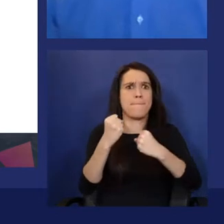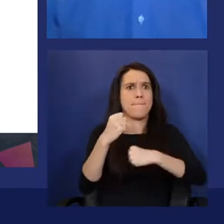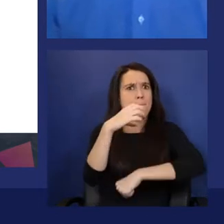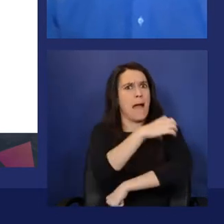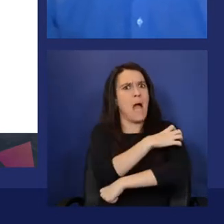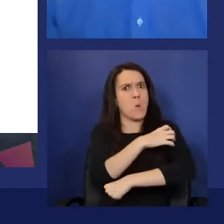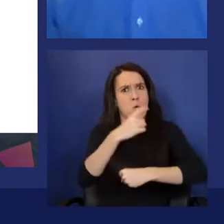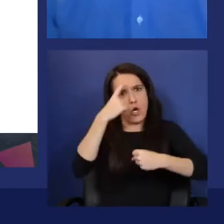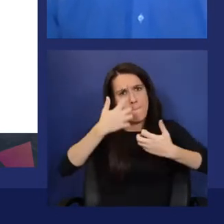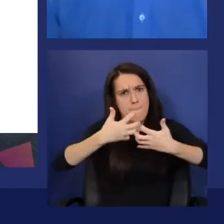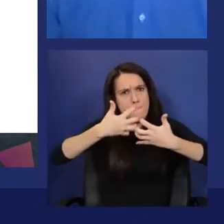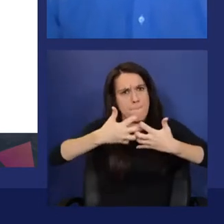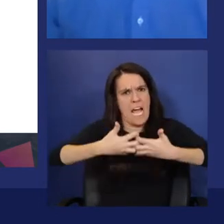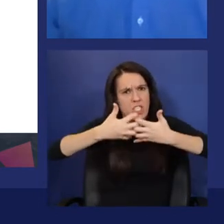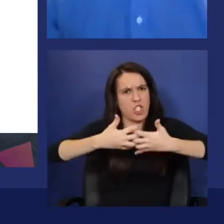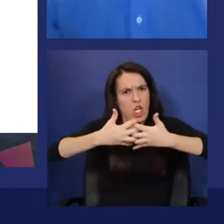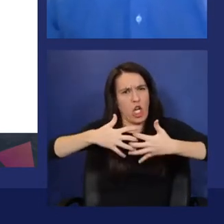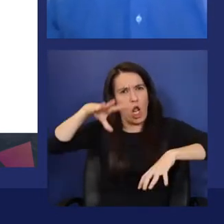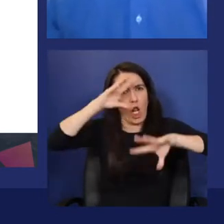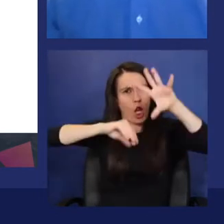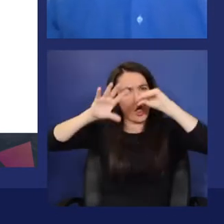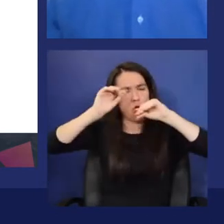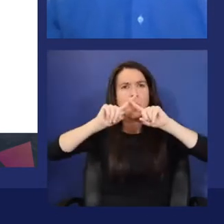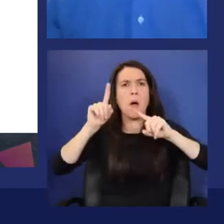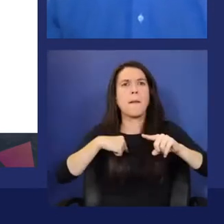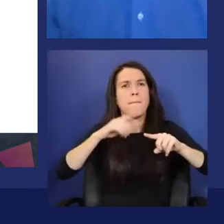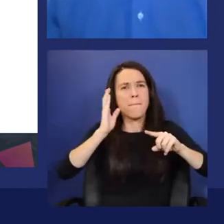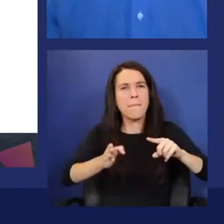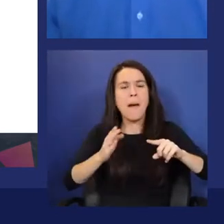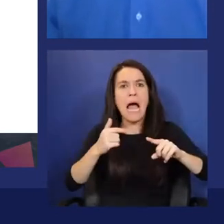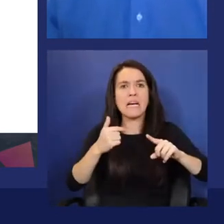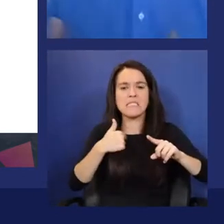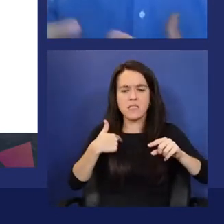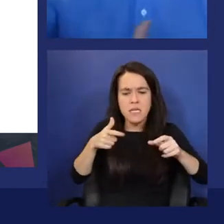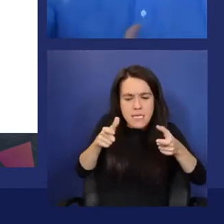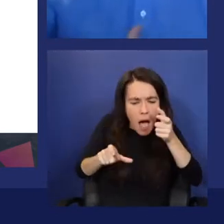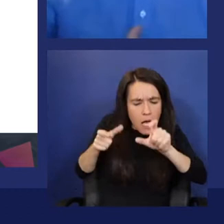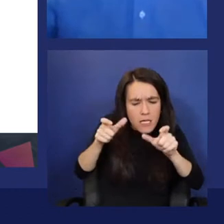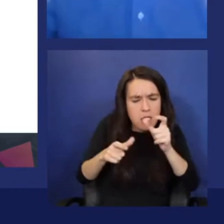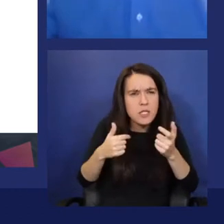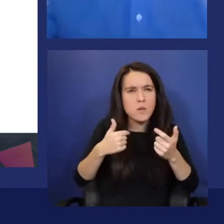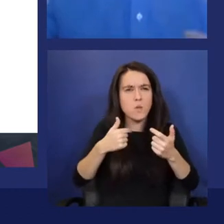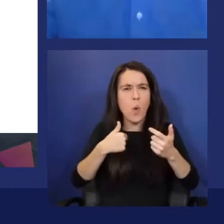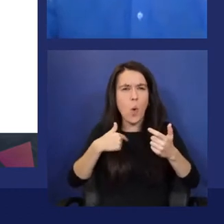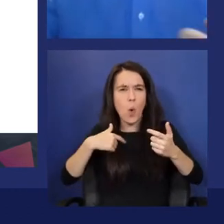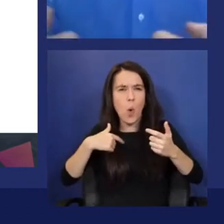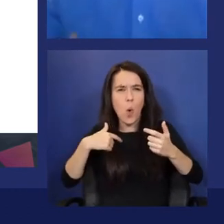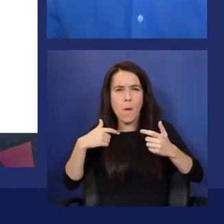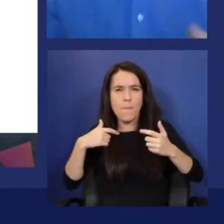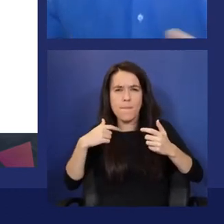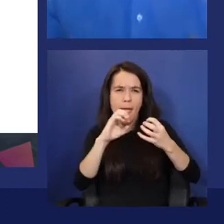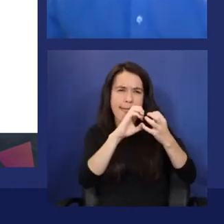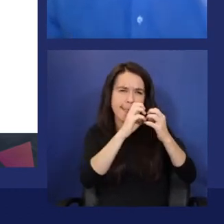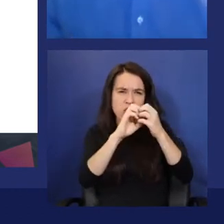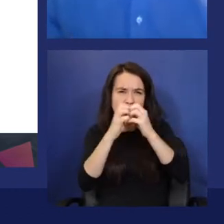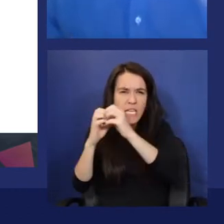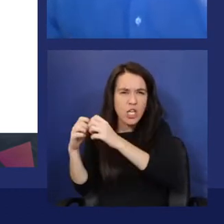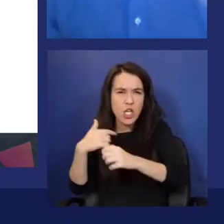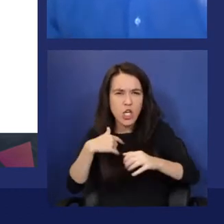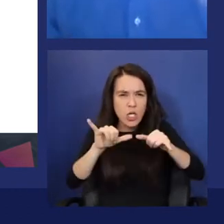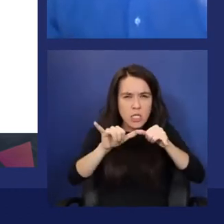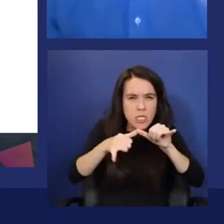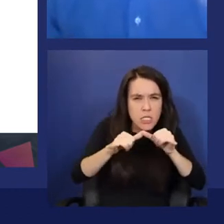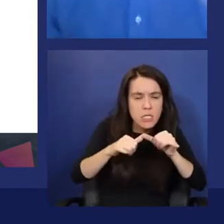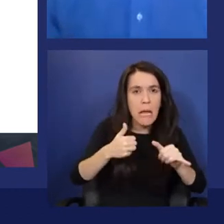you're not required to be a data scientist or engineer at all. These are REST API. They hide the